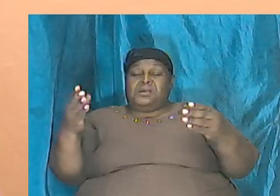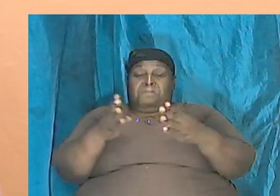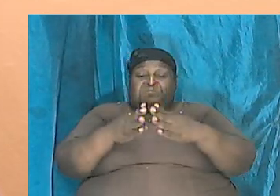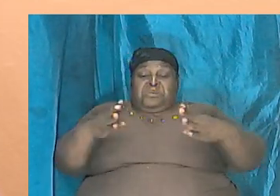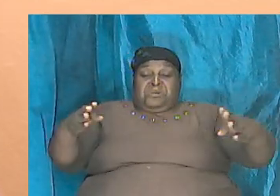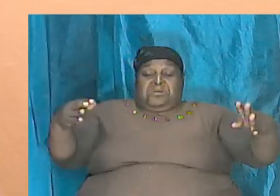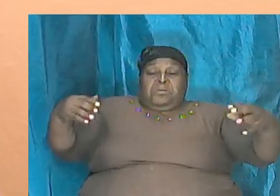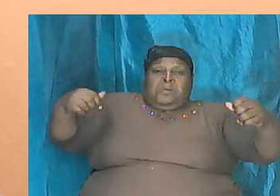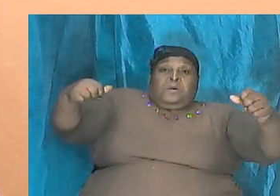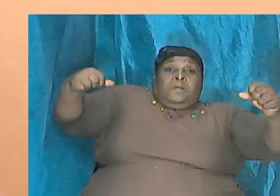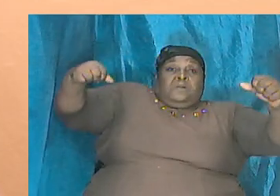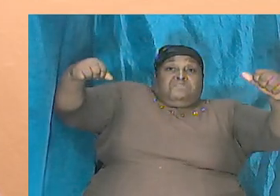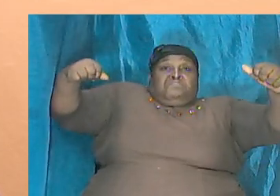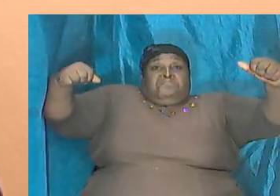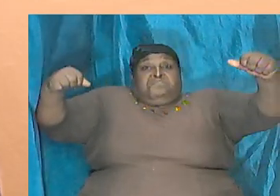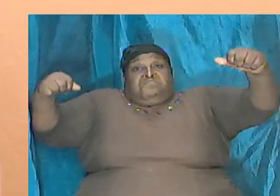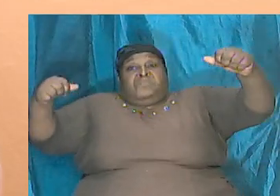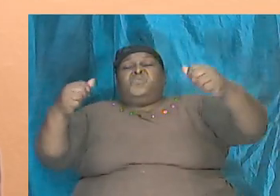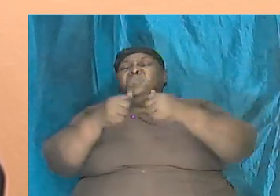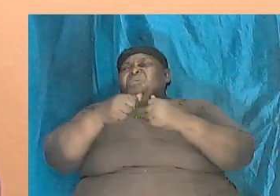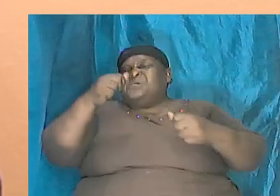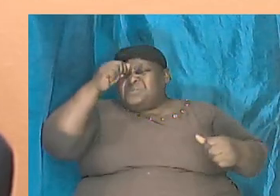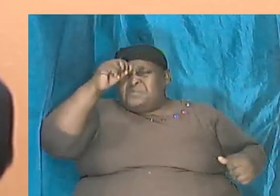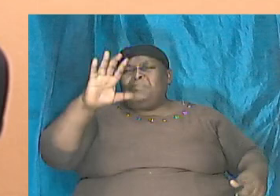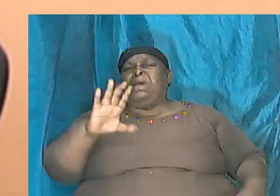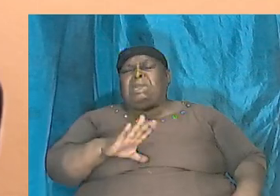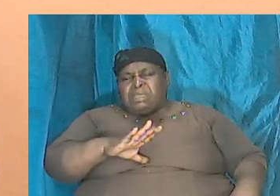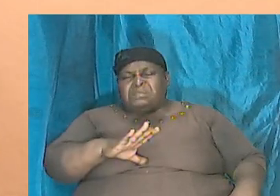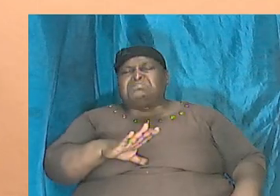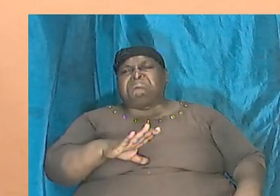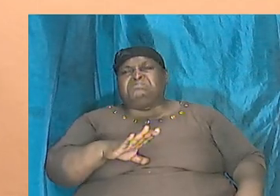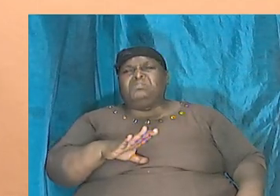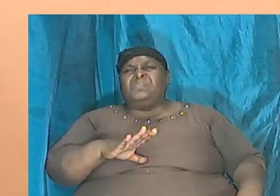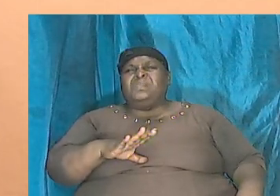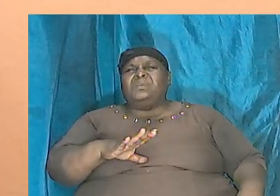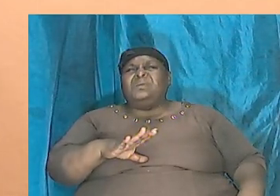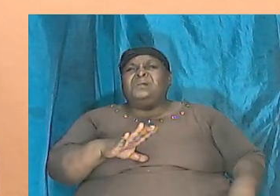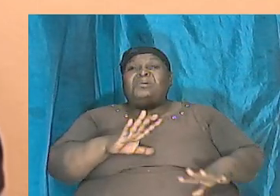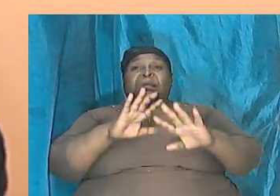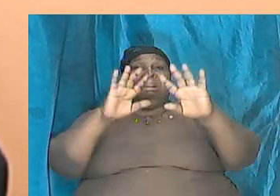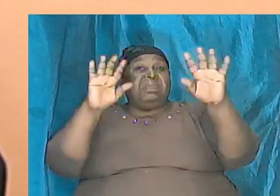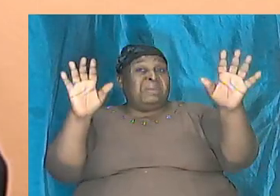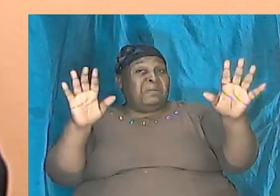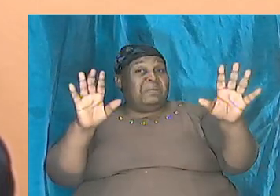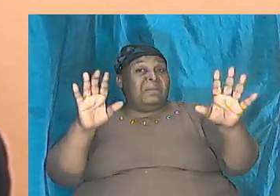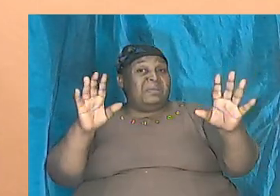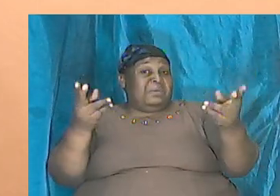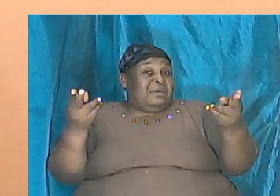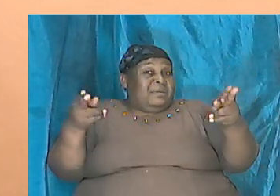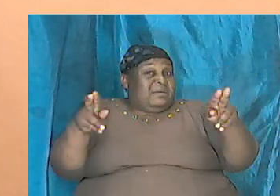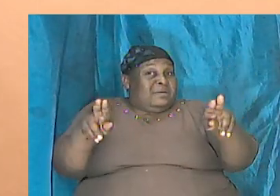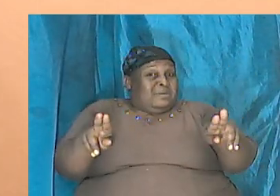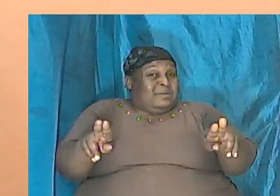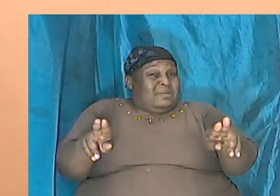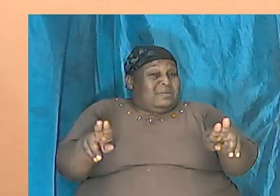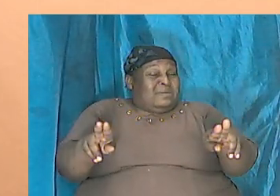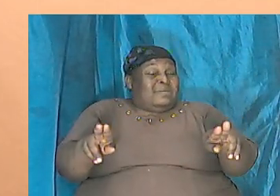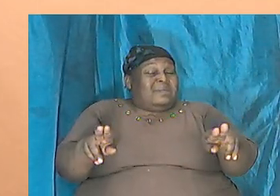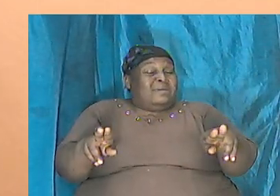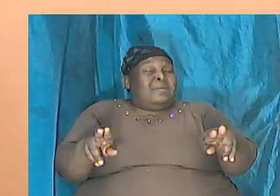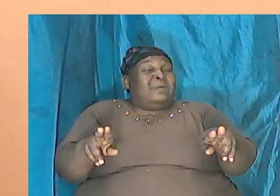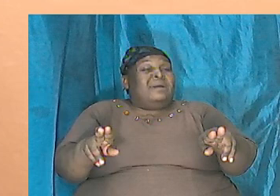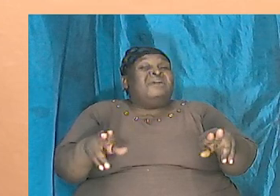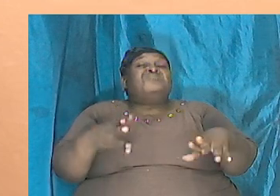along with man clearly based on what we discussed before it it happened and clearly